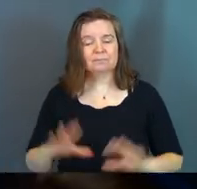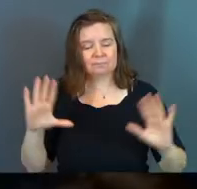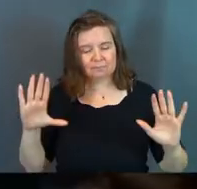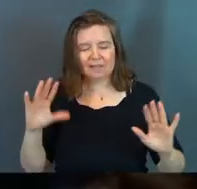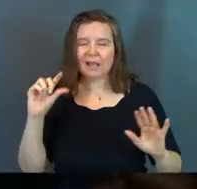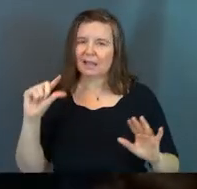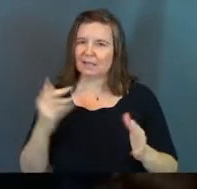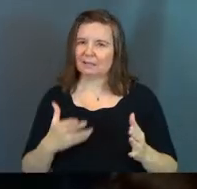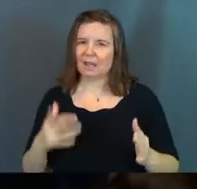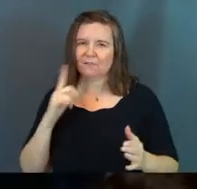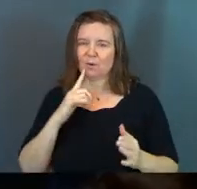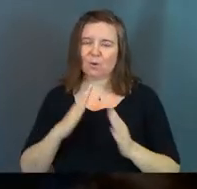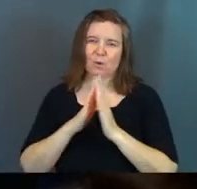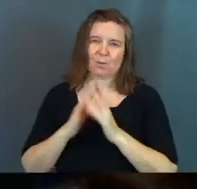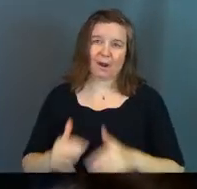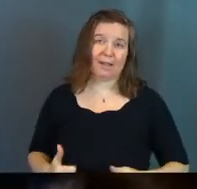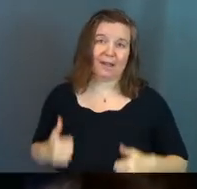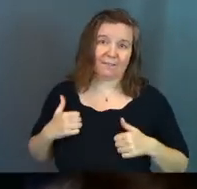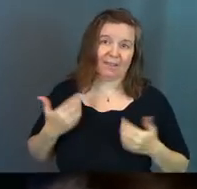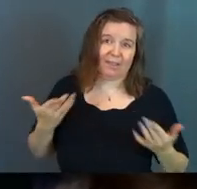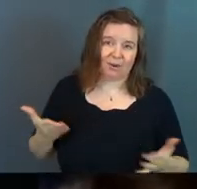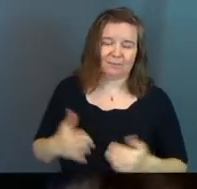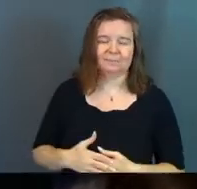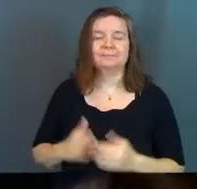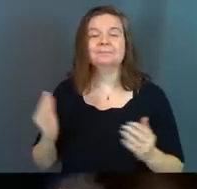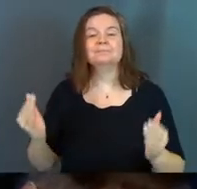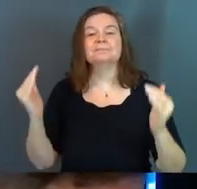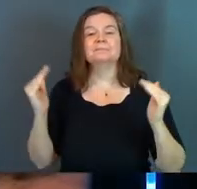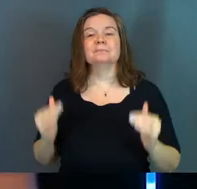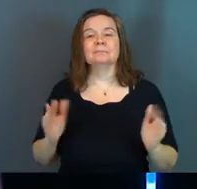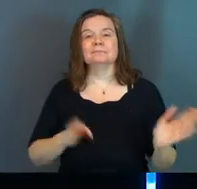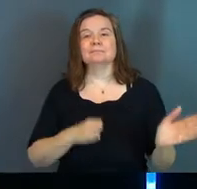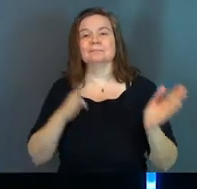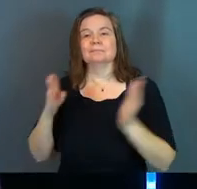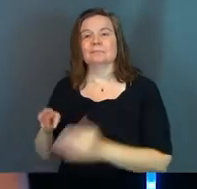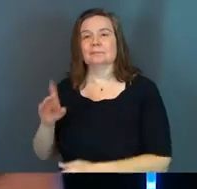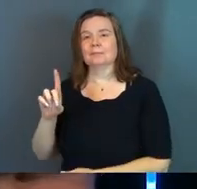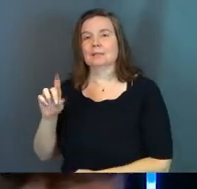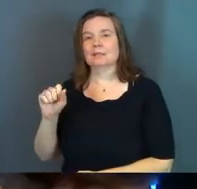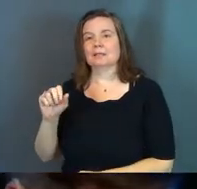a little stuff for your prayer life there. Now let's go to Daniel 10.